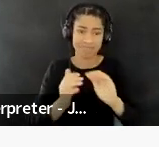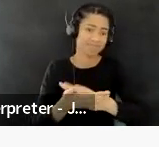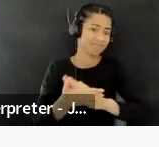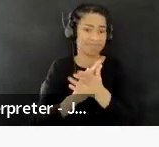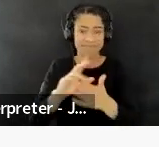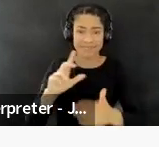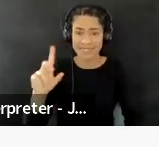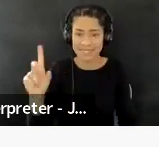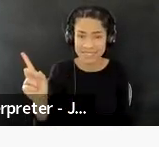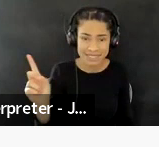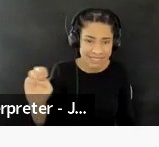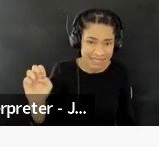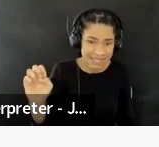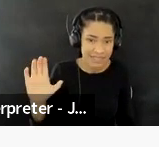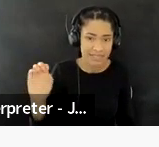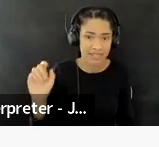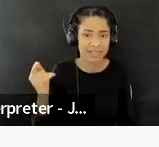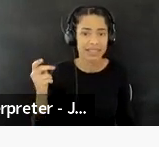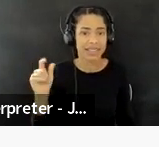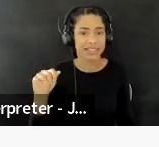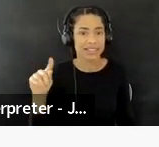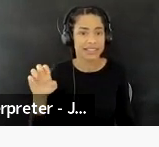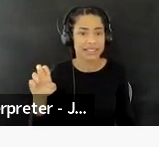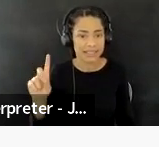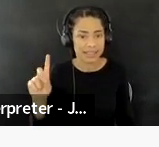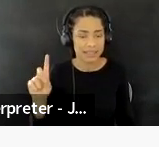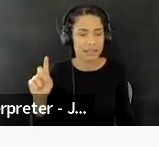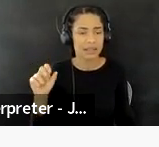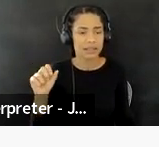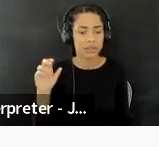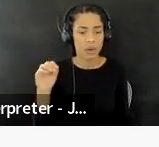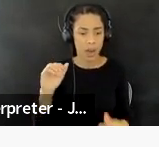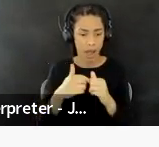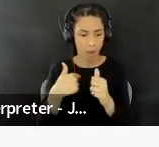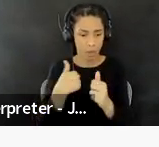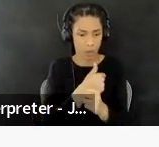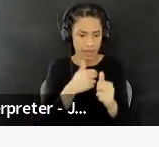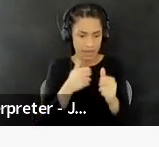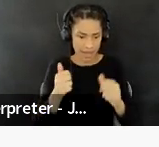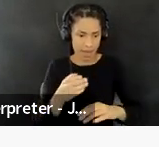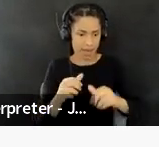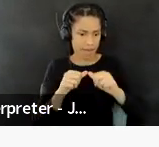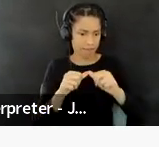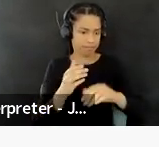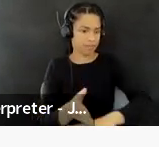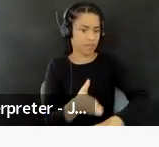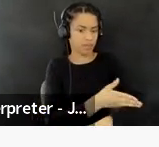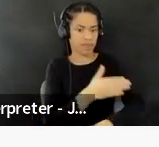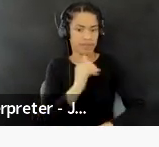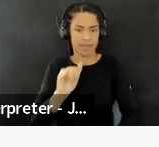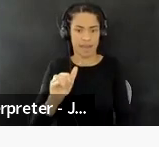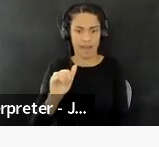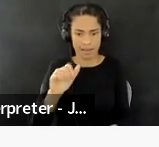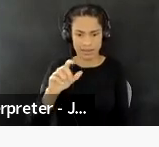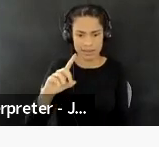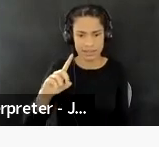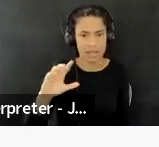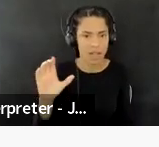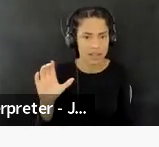want to continue developing and advancing this decolonization assessment process. Um,